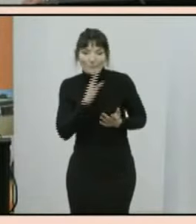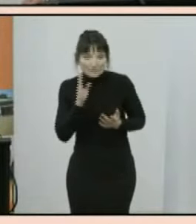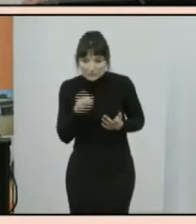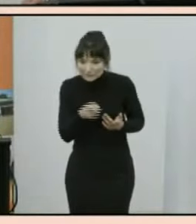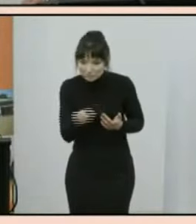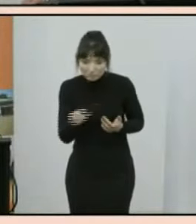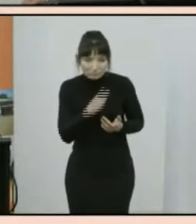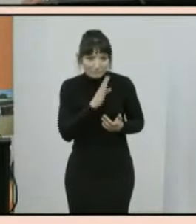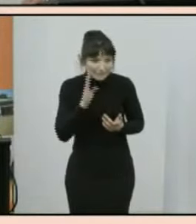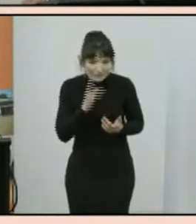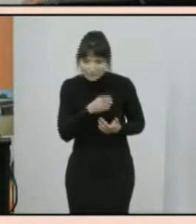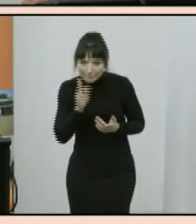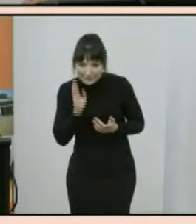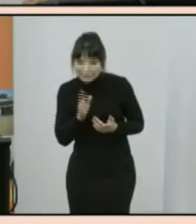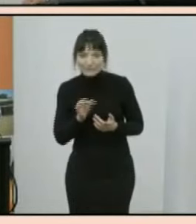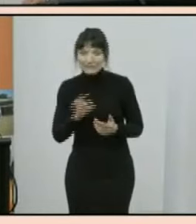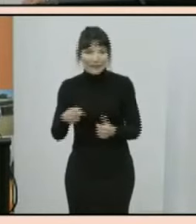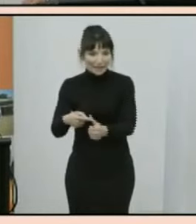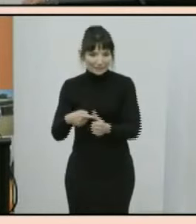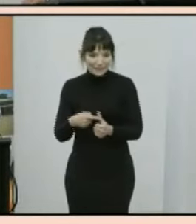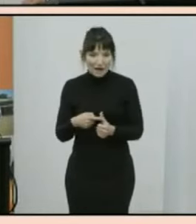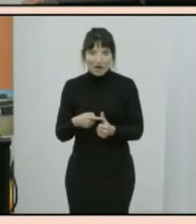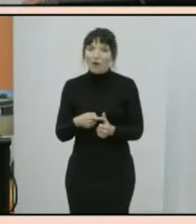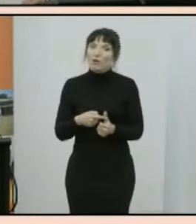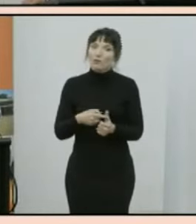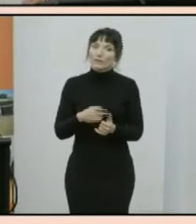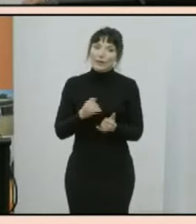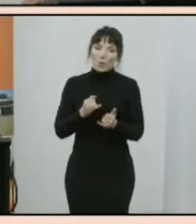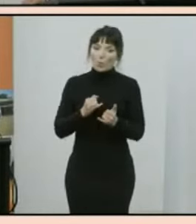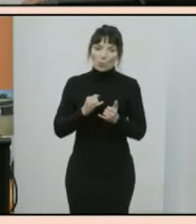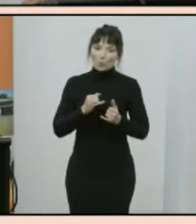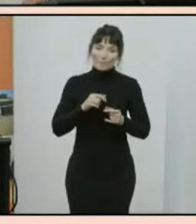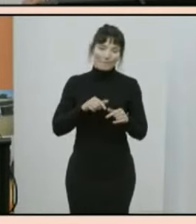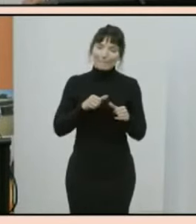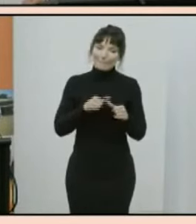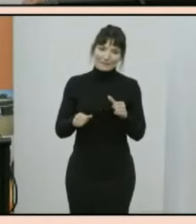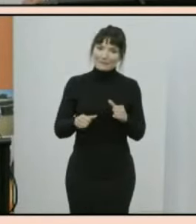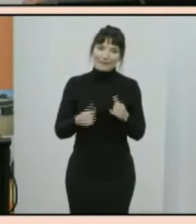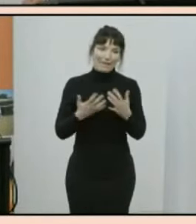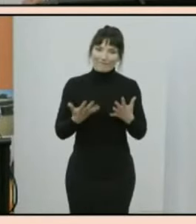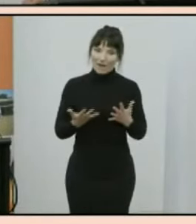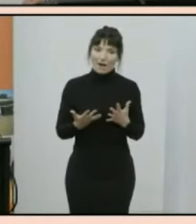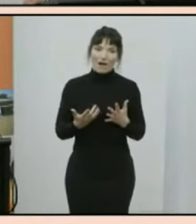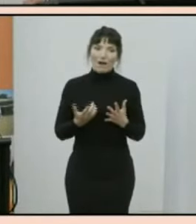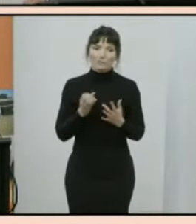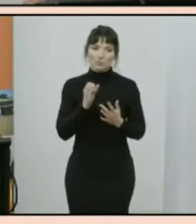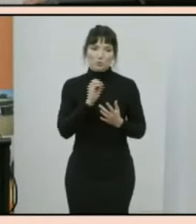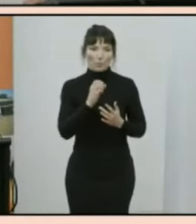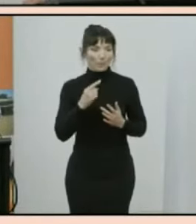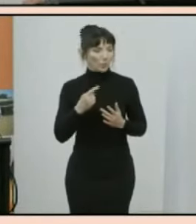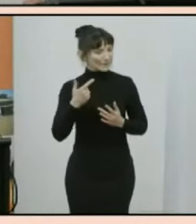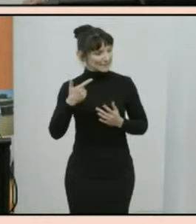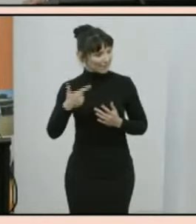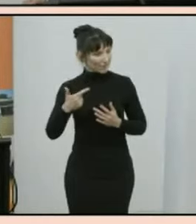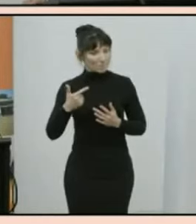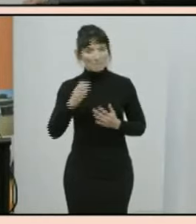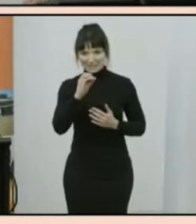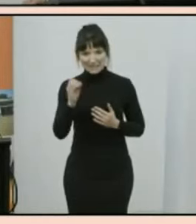is the lowest on record at 0.7 percent we aim to make the online